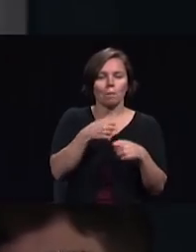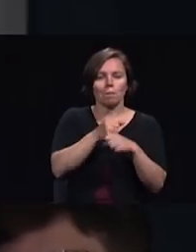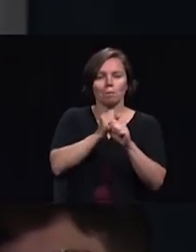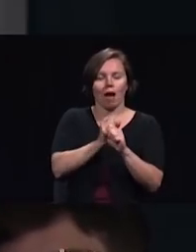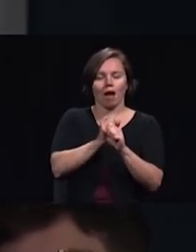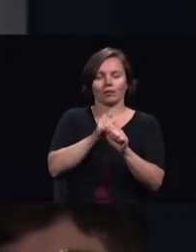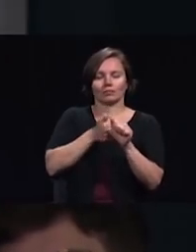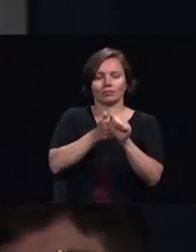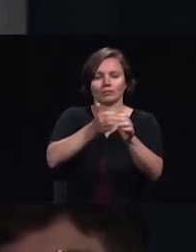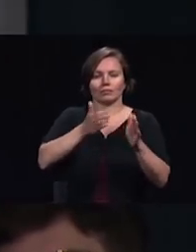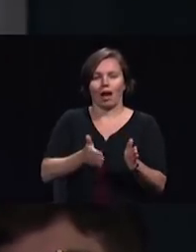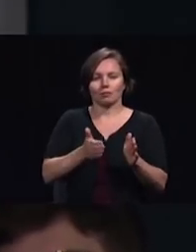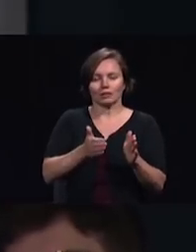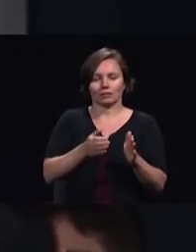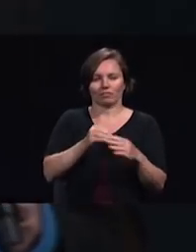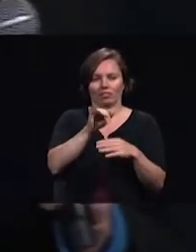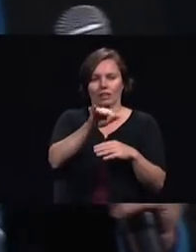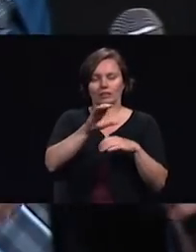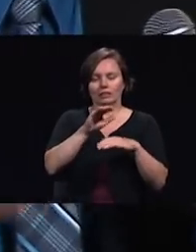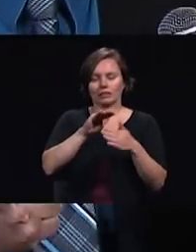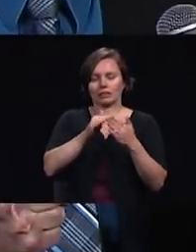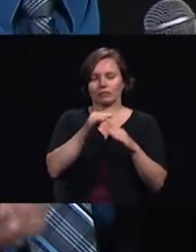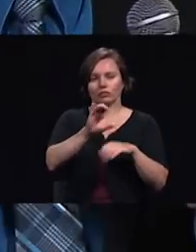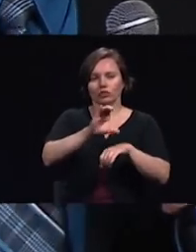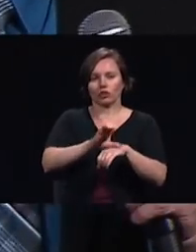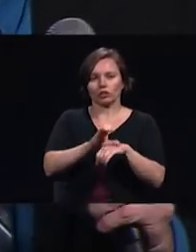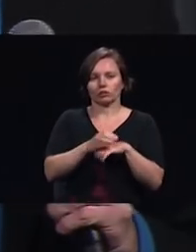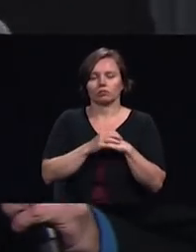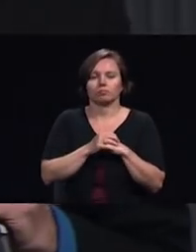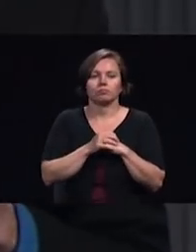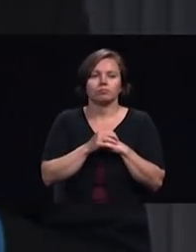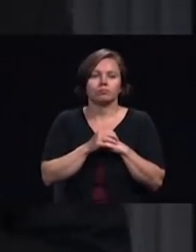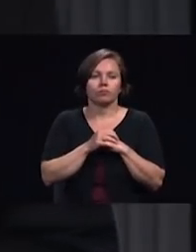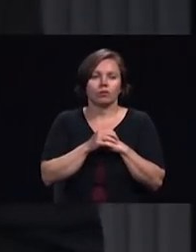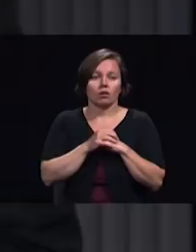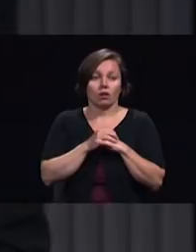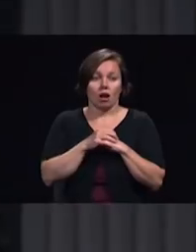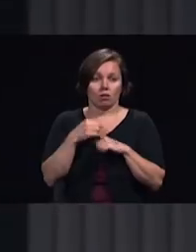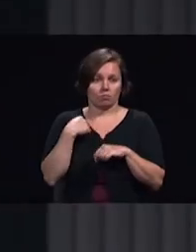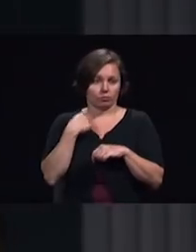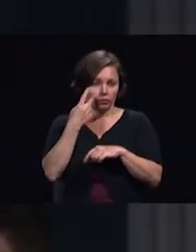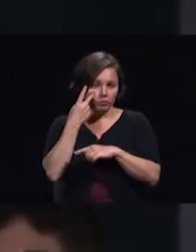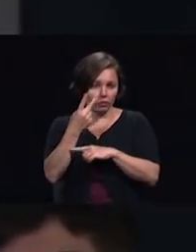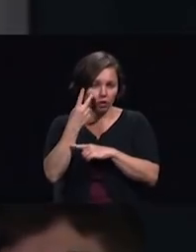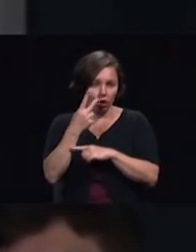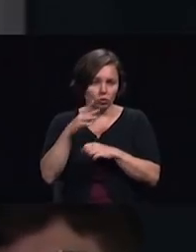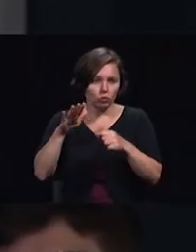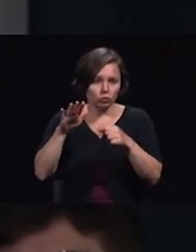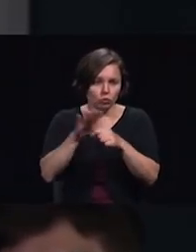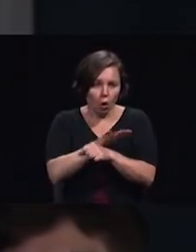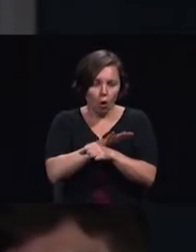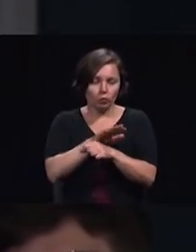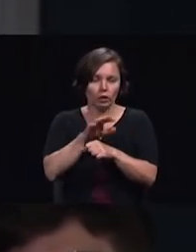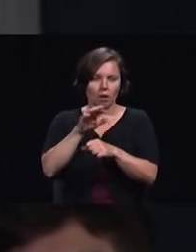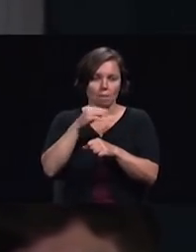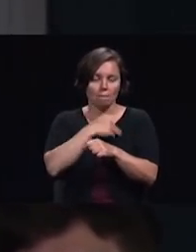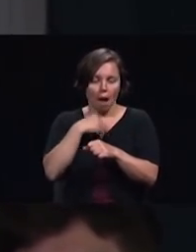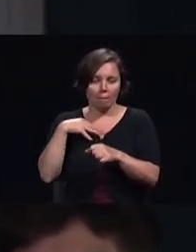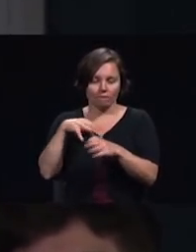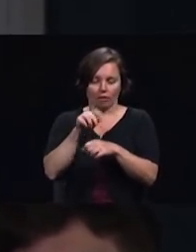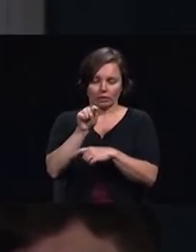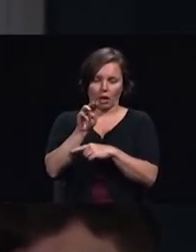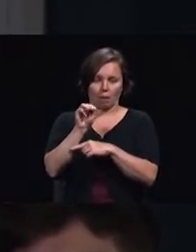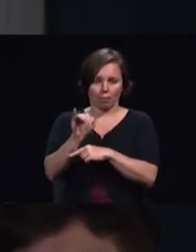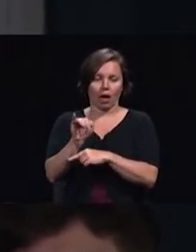through church planting again we see total member involvement of our young people sacrificing their lives and using their creative